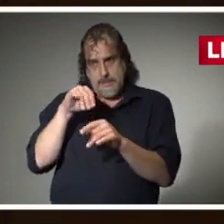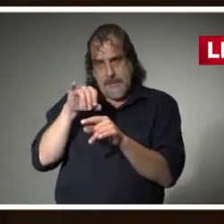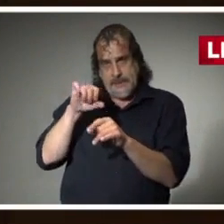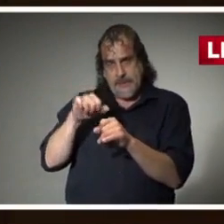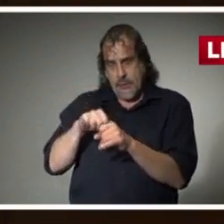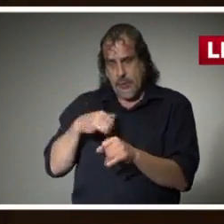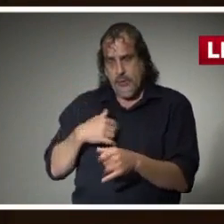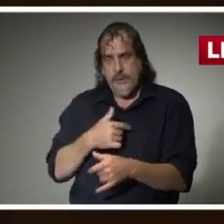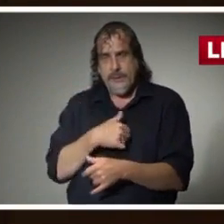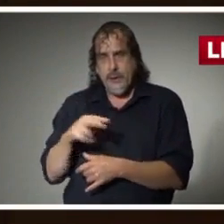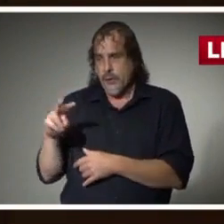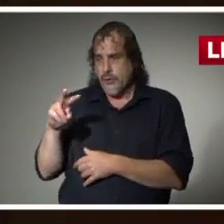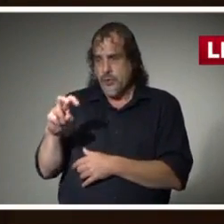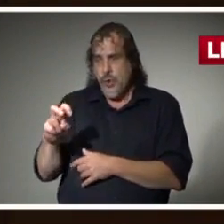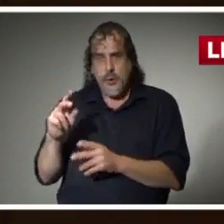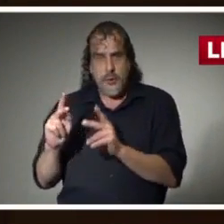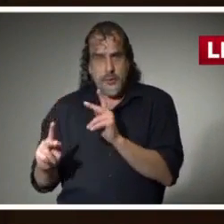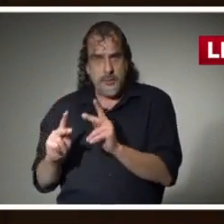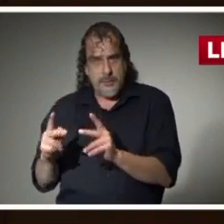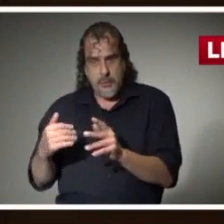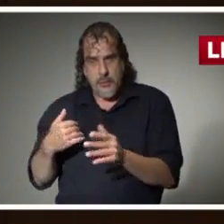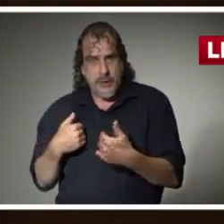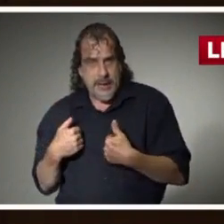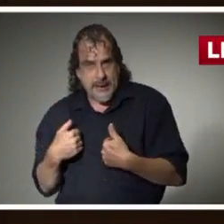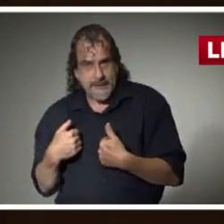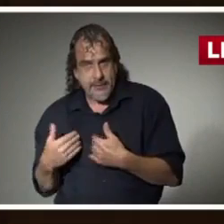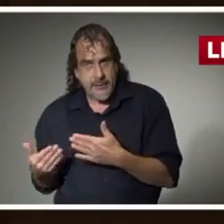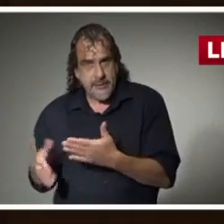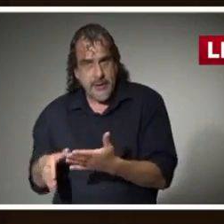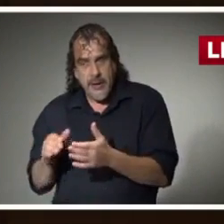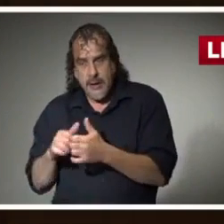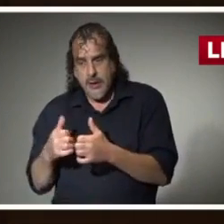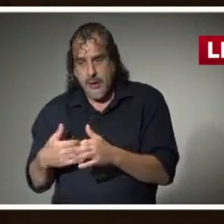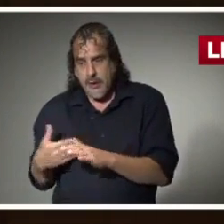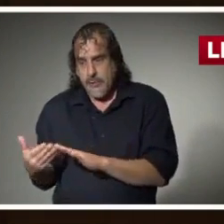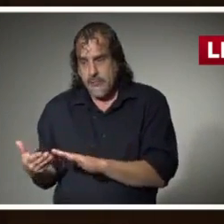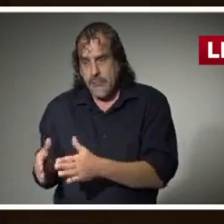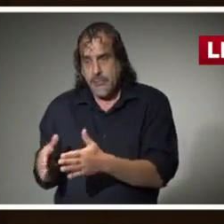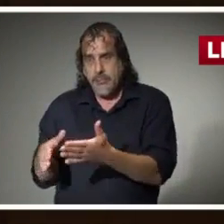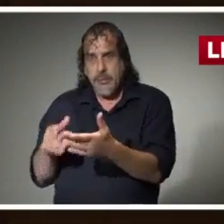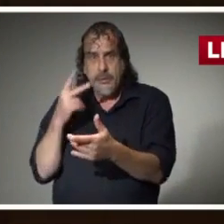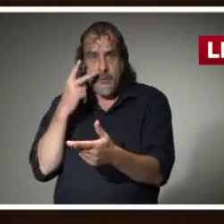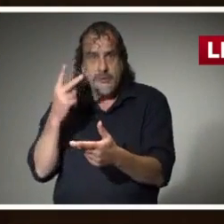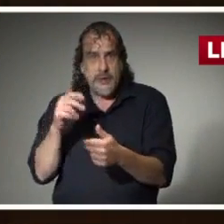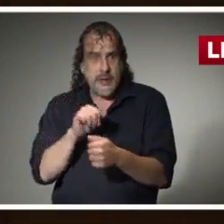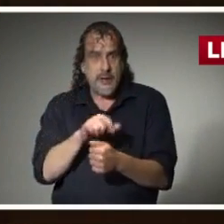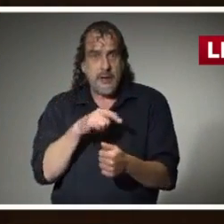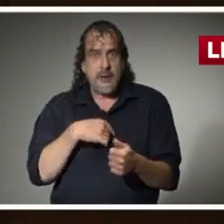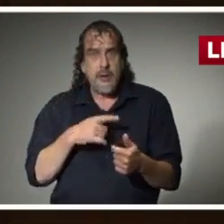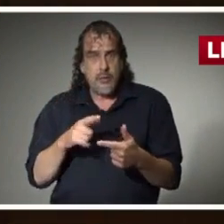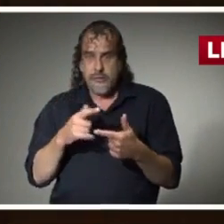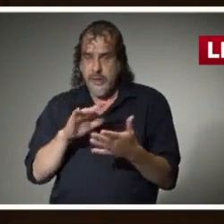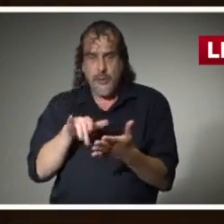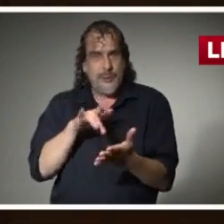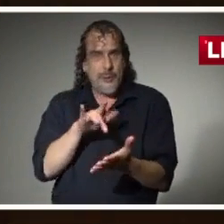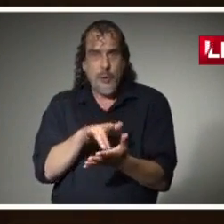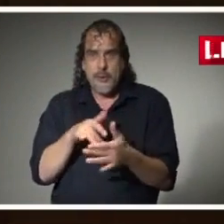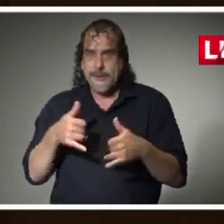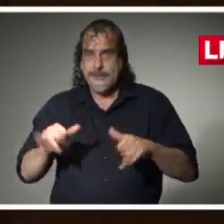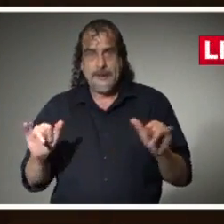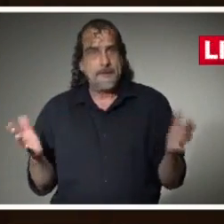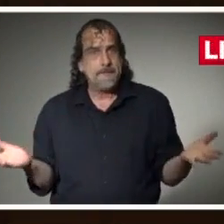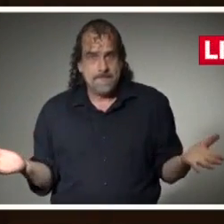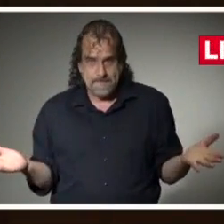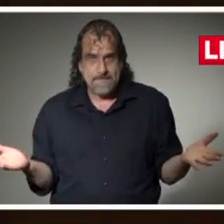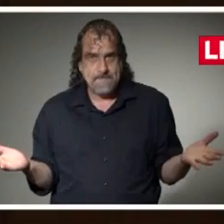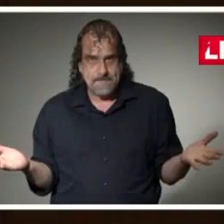the 200 cases that we've reported and the continuing continuation of deaths. We're saying that we are still in this and we